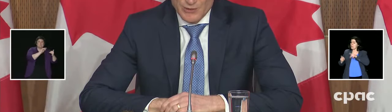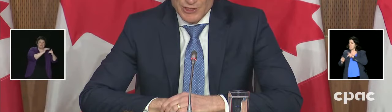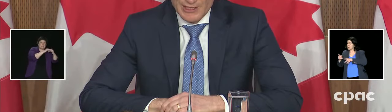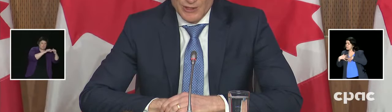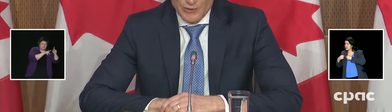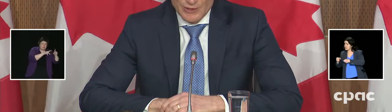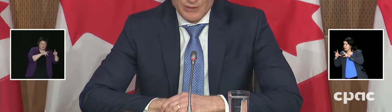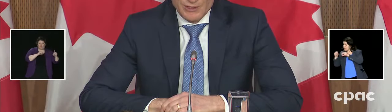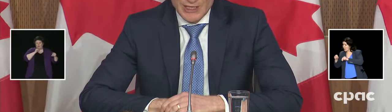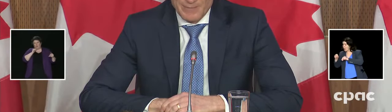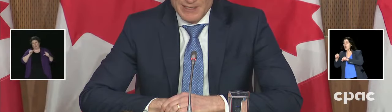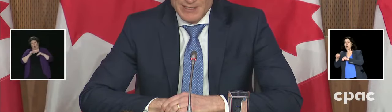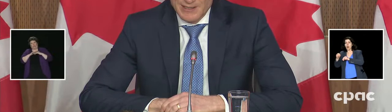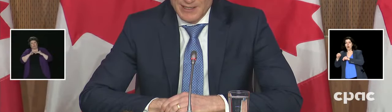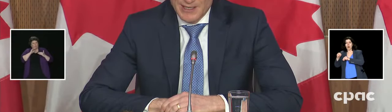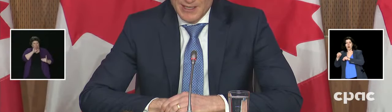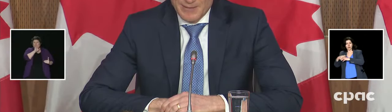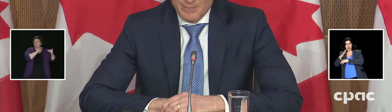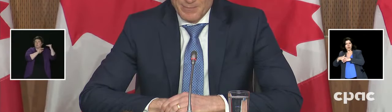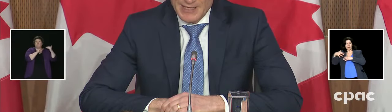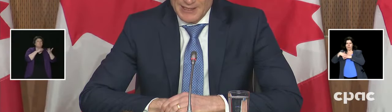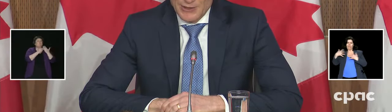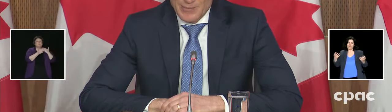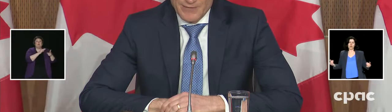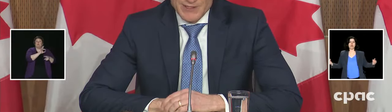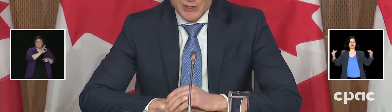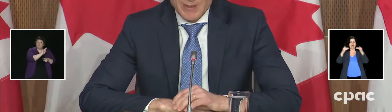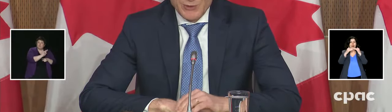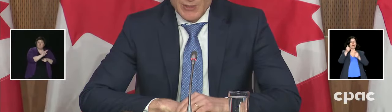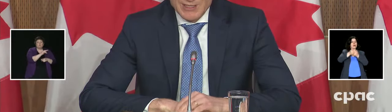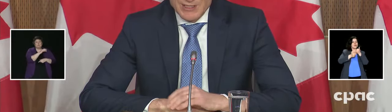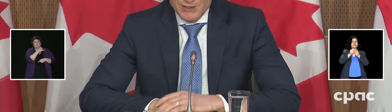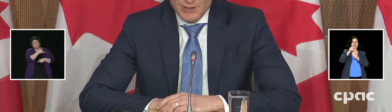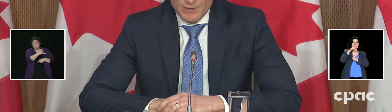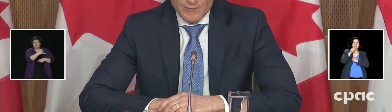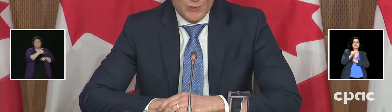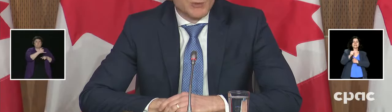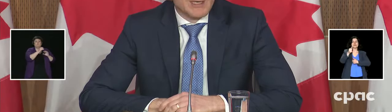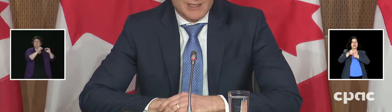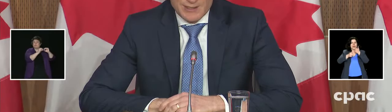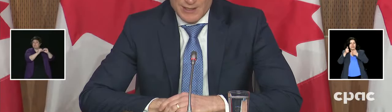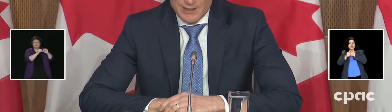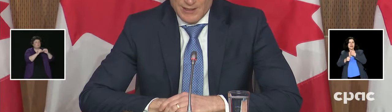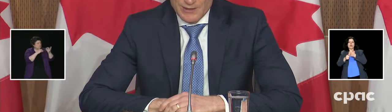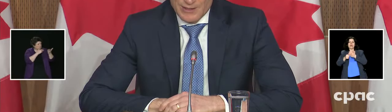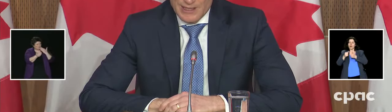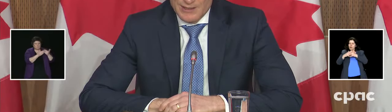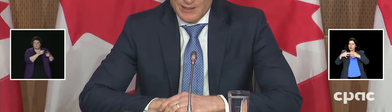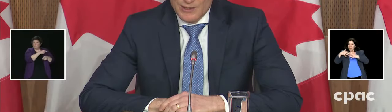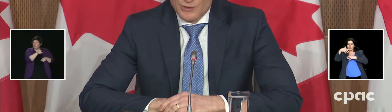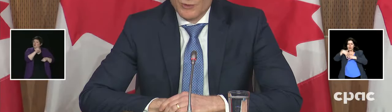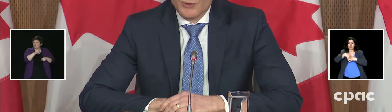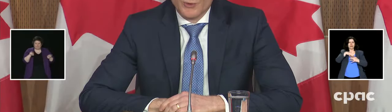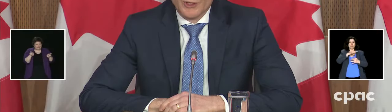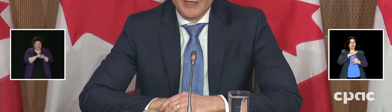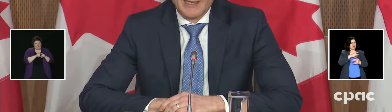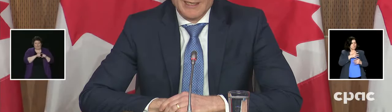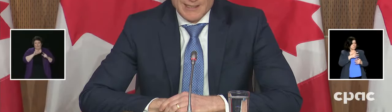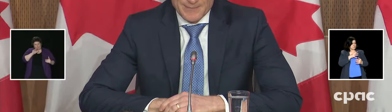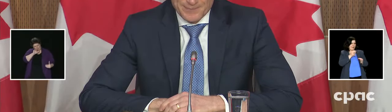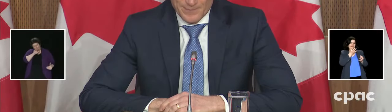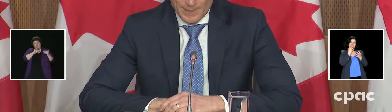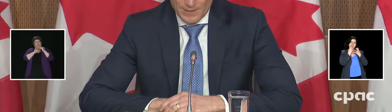First Nations, each Inuit, each Métis, deserves to benefit from the same level of health care quality as all